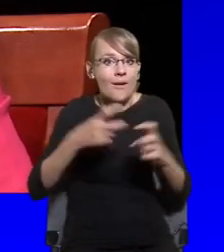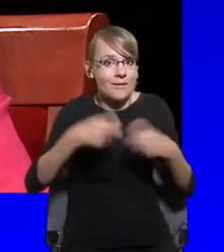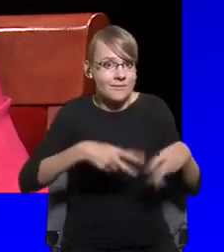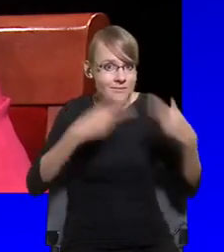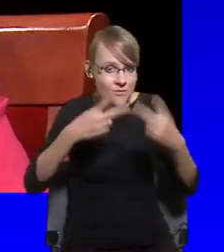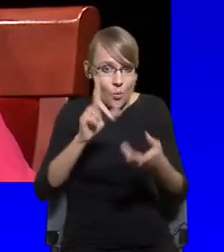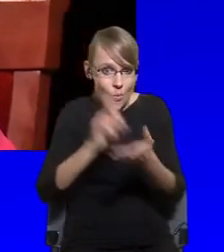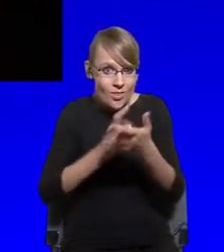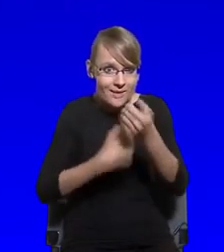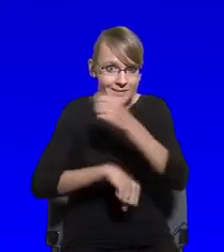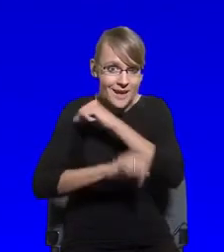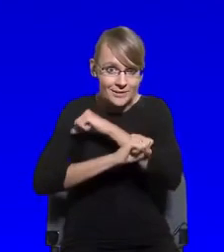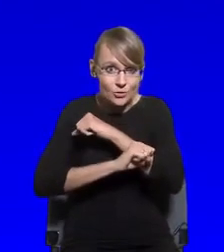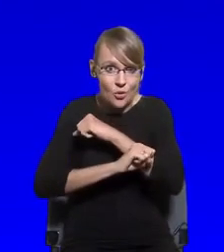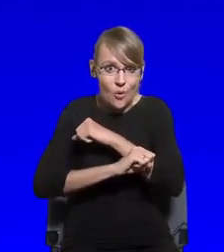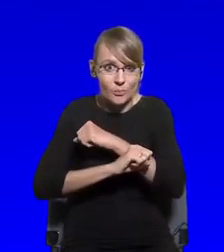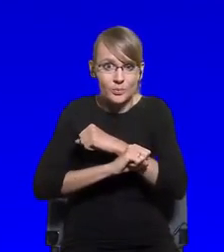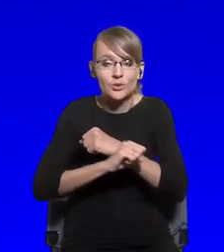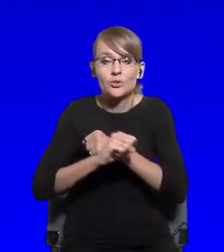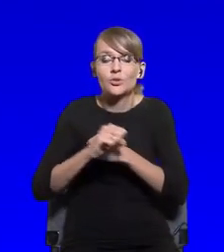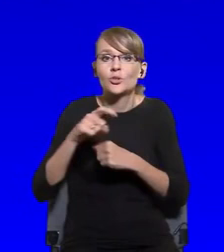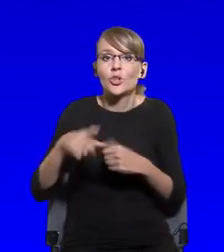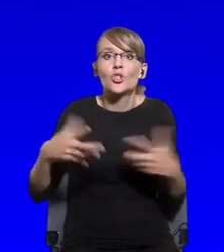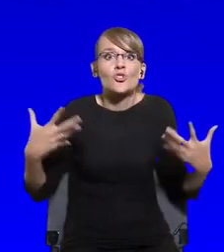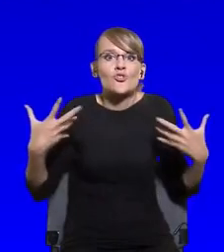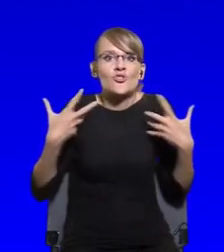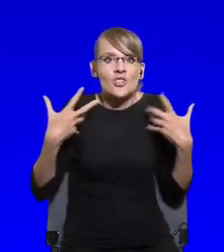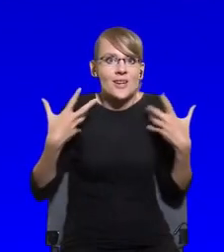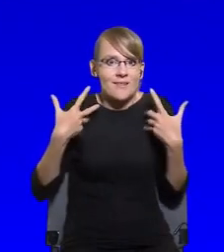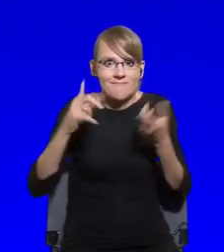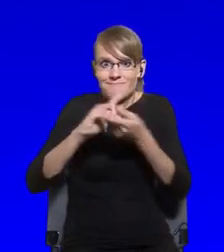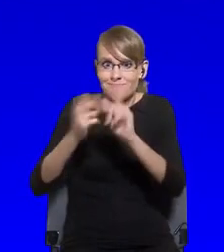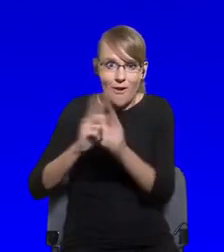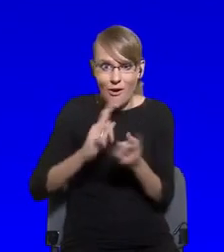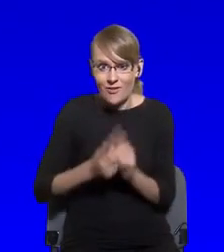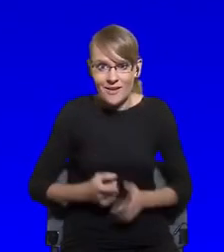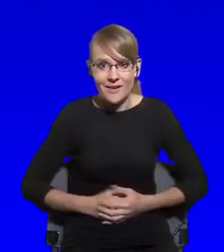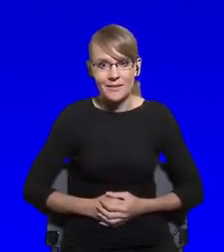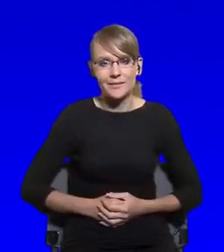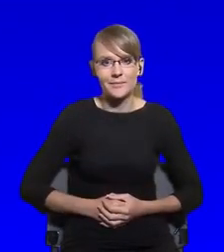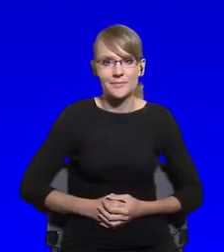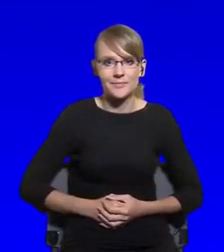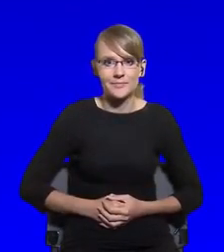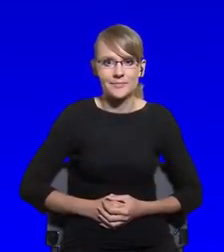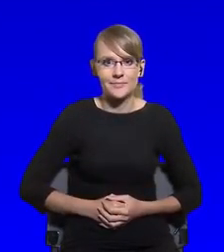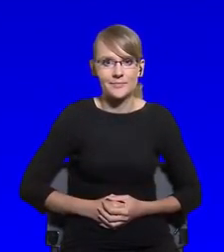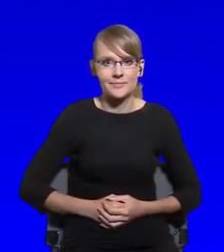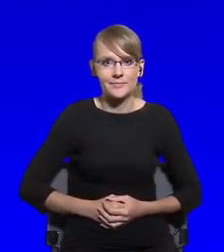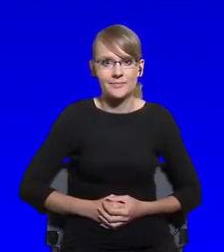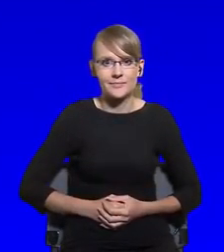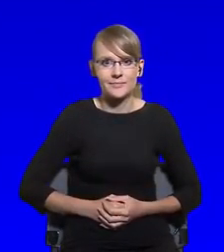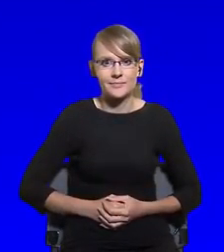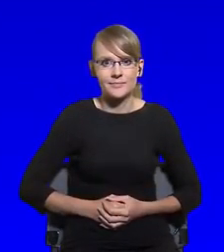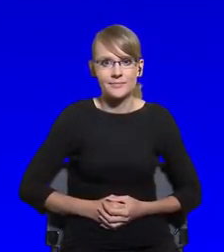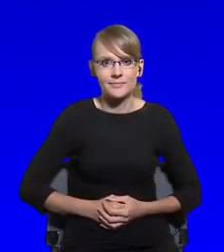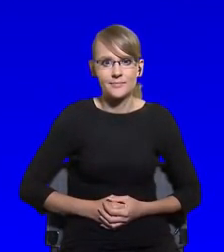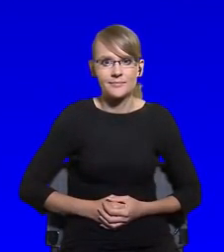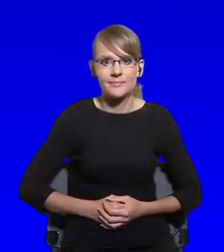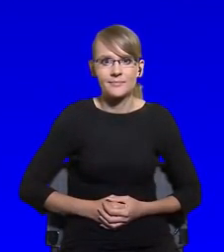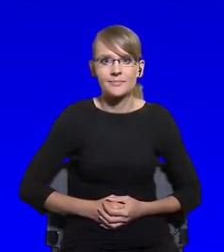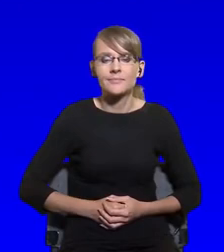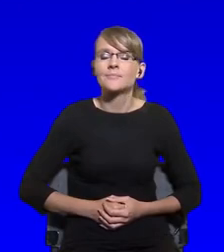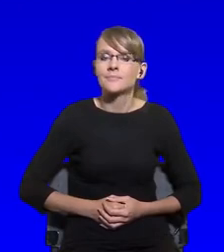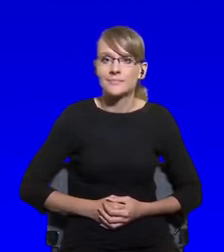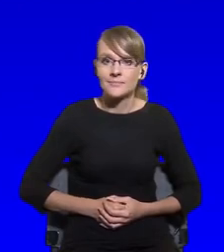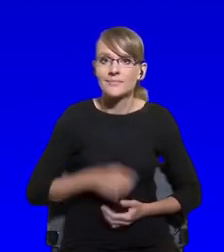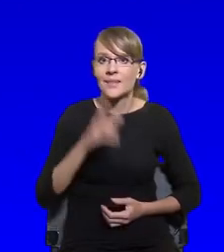Well, you, Karolina. One thing which Karolina mentioned, which I think is worth